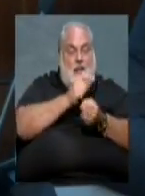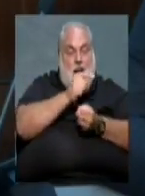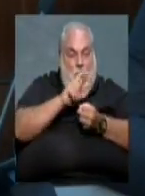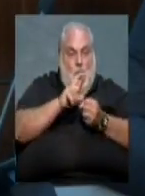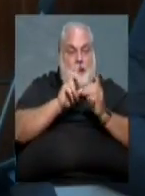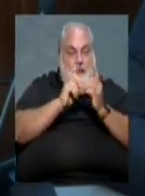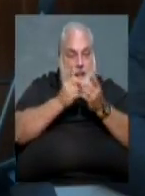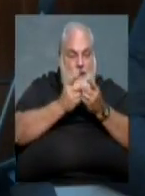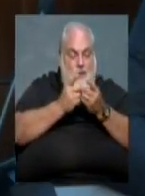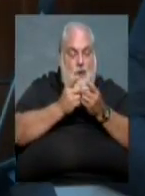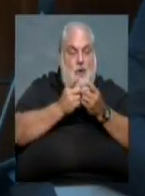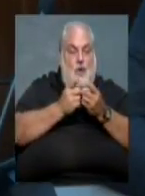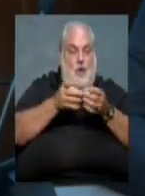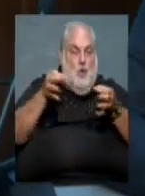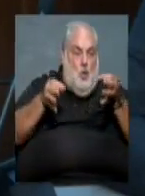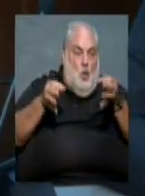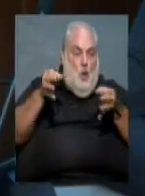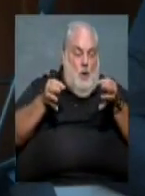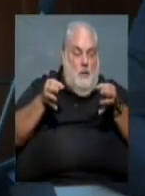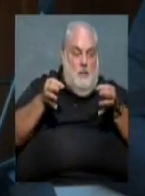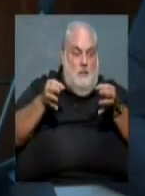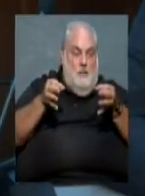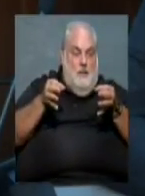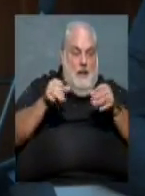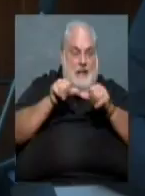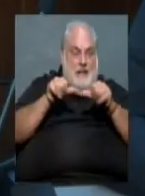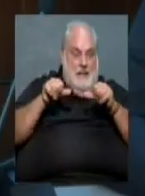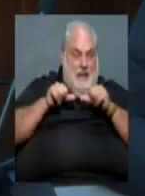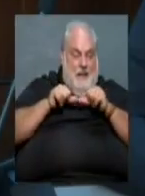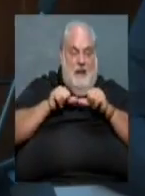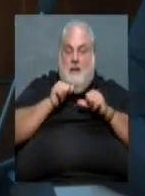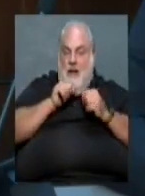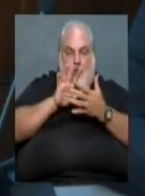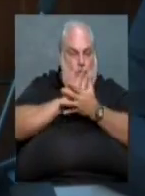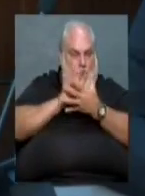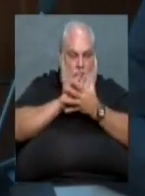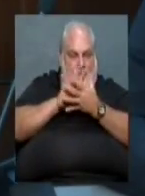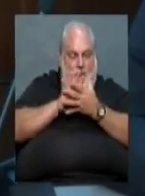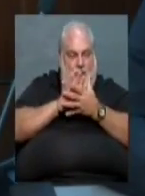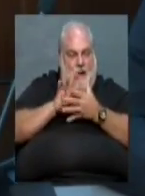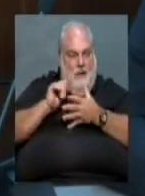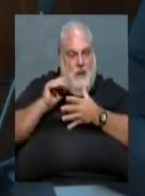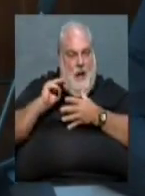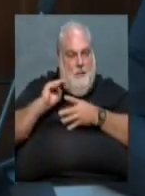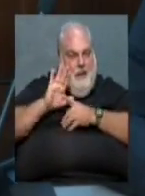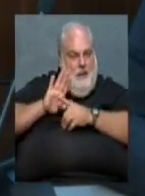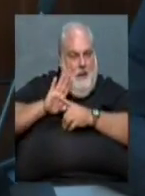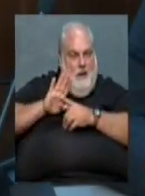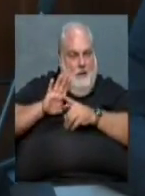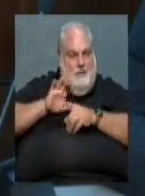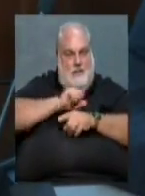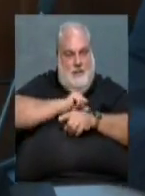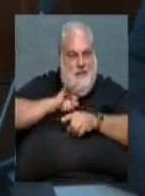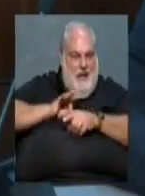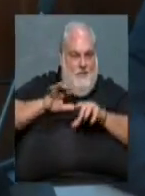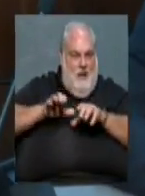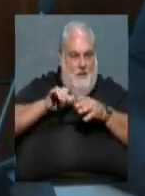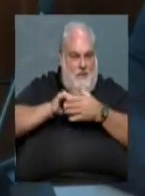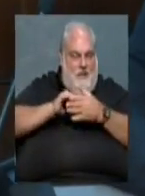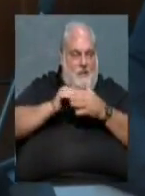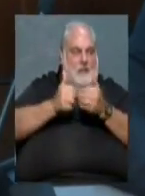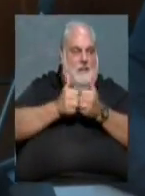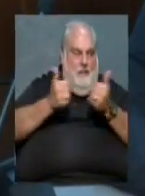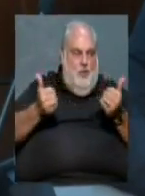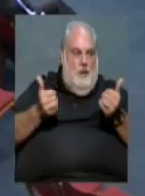Court Criminal Division, not the Traffic Division, which Tom and his staff do. So that's the distinction.